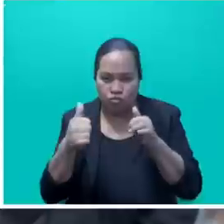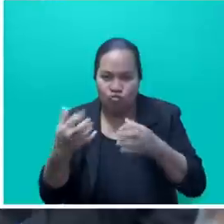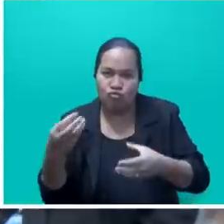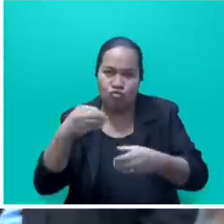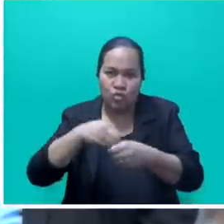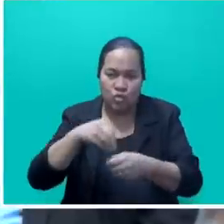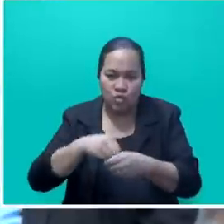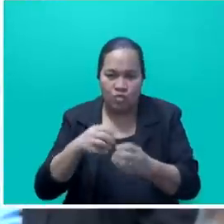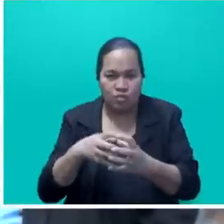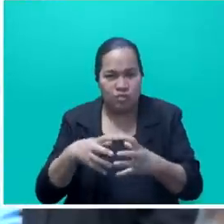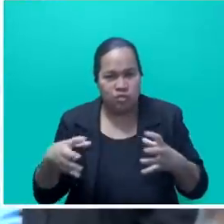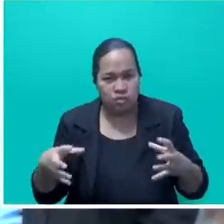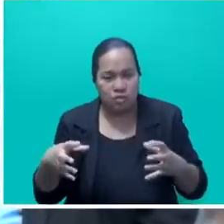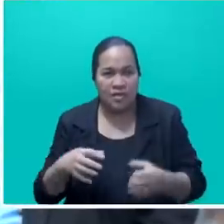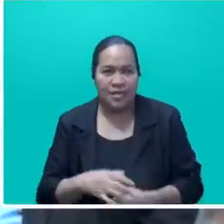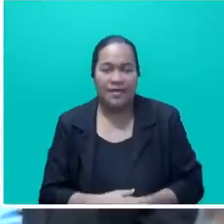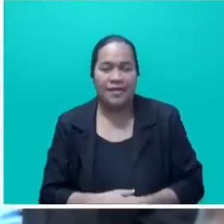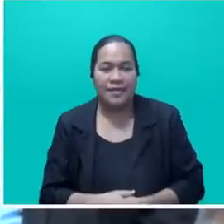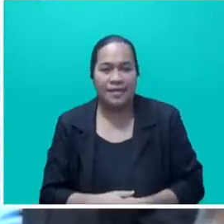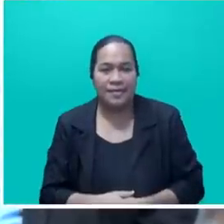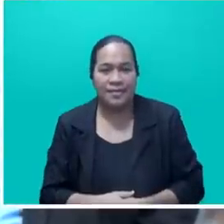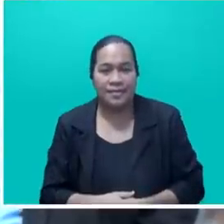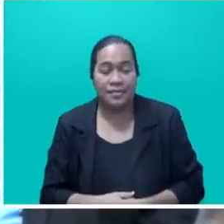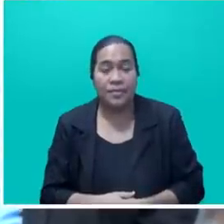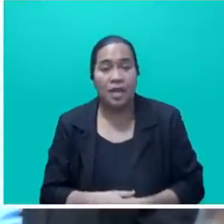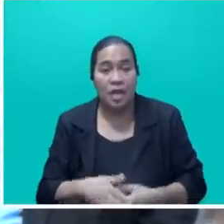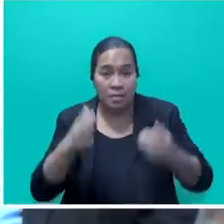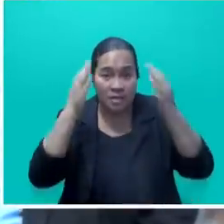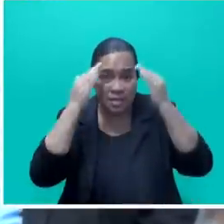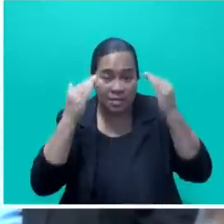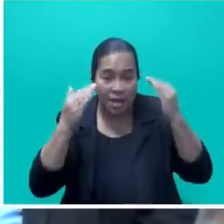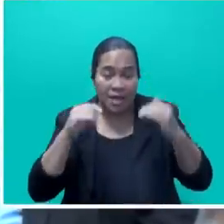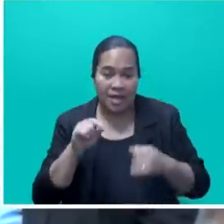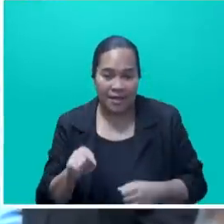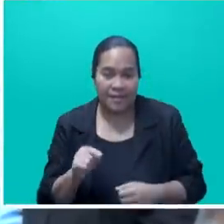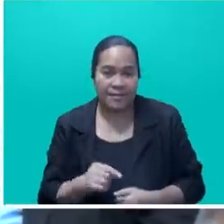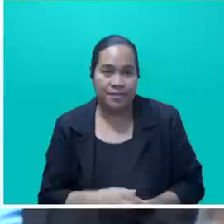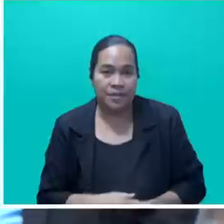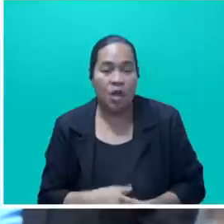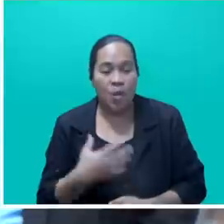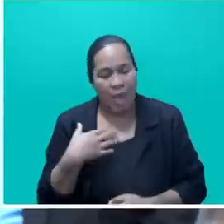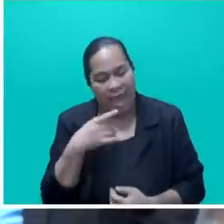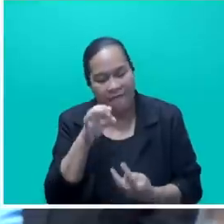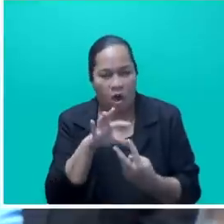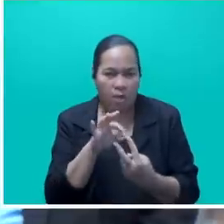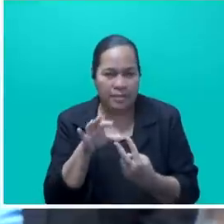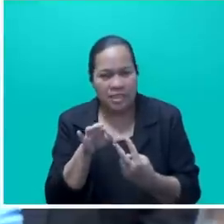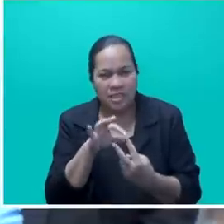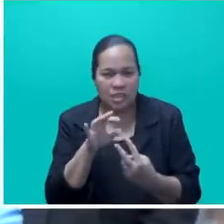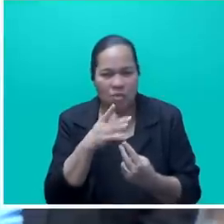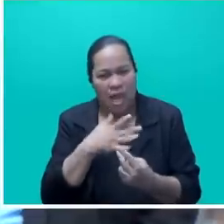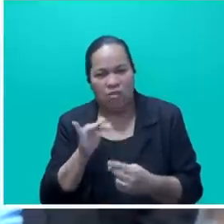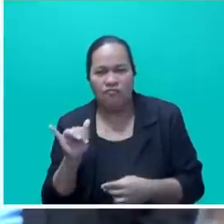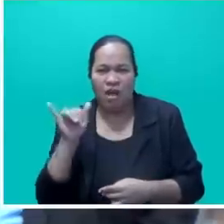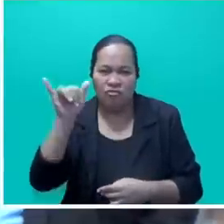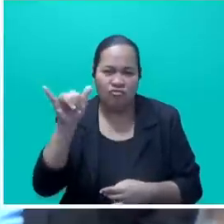that adds to a reach. Mr. Speaker, Sir, with alert sheets, we have the option to add capacity to fly to routes